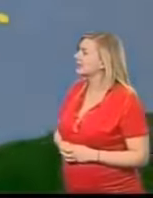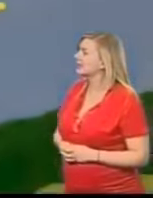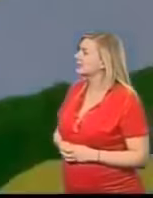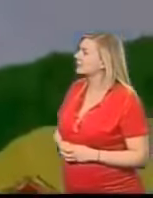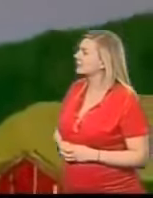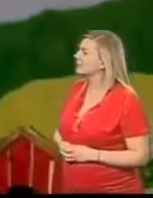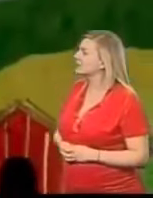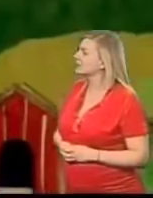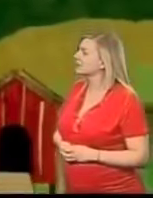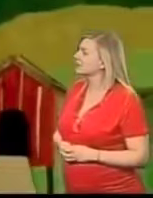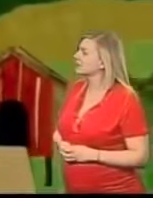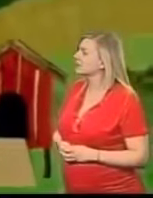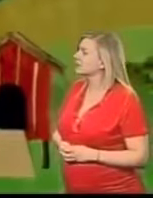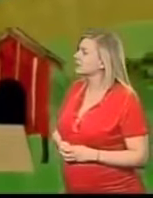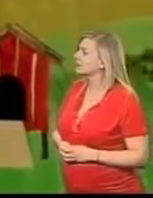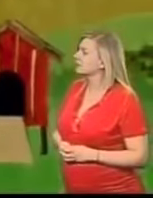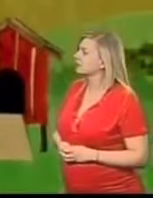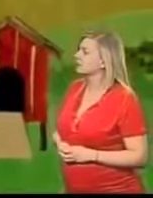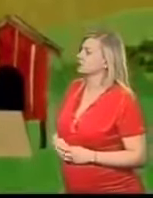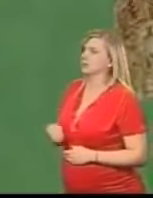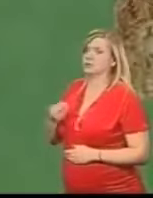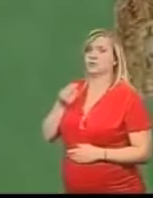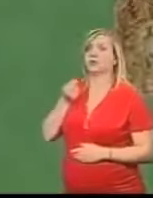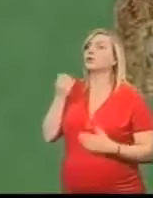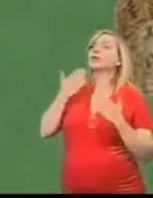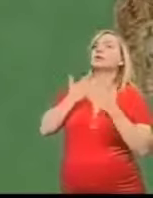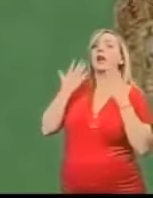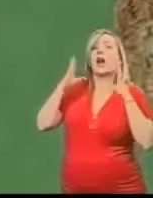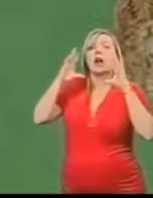It was coming to the end of another day in Funky Valley